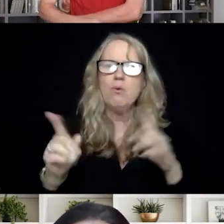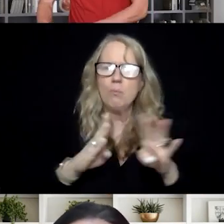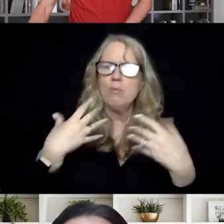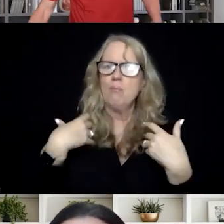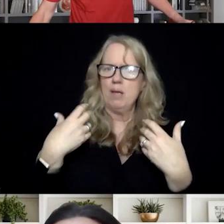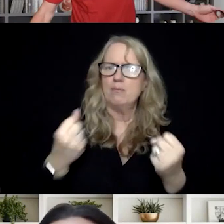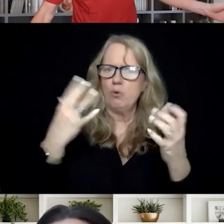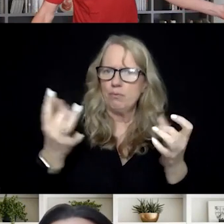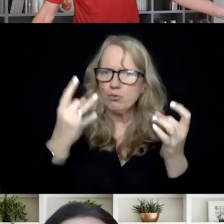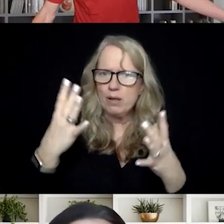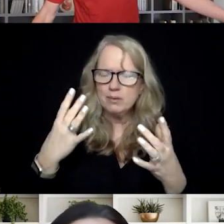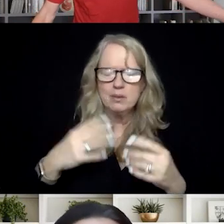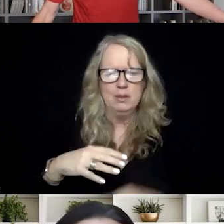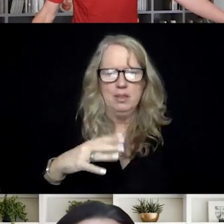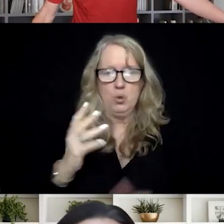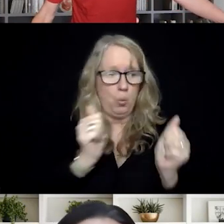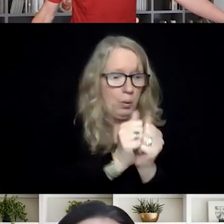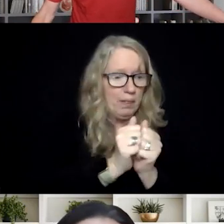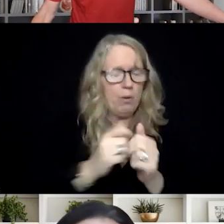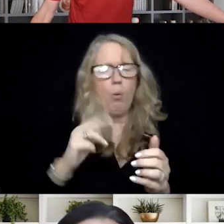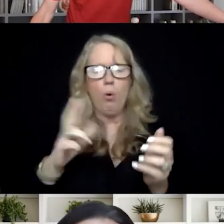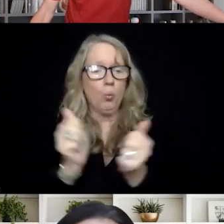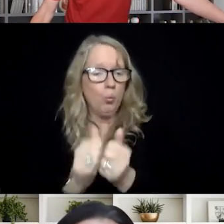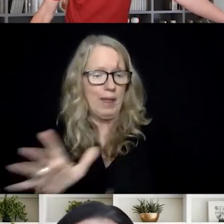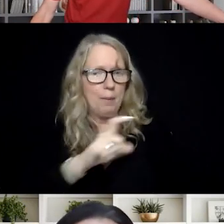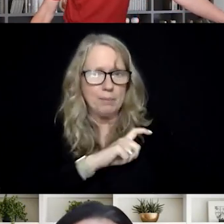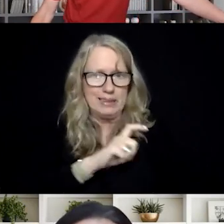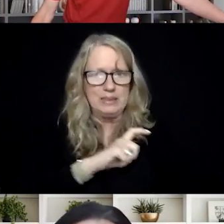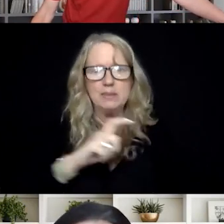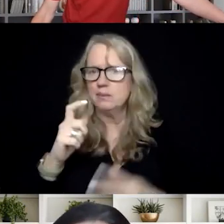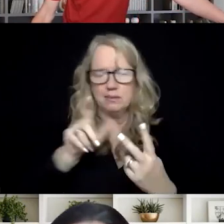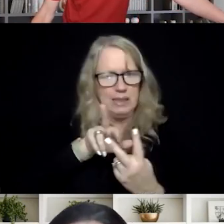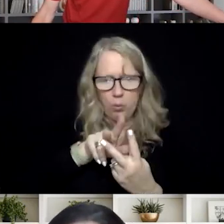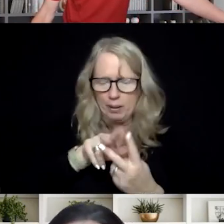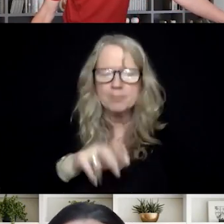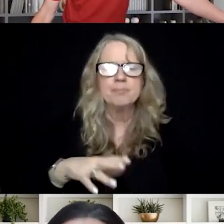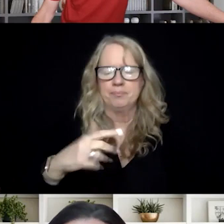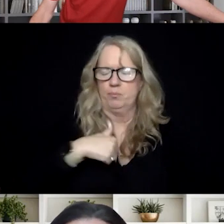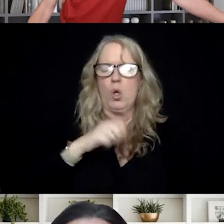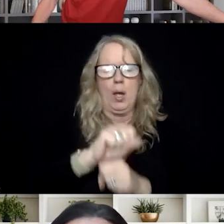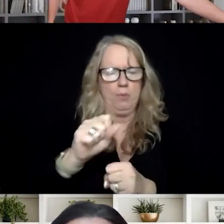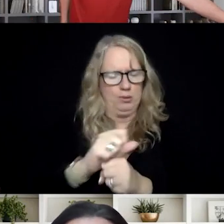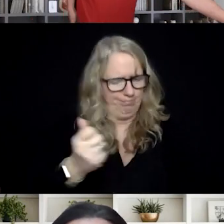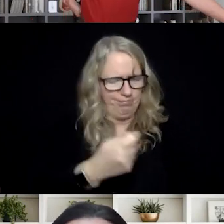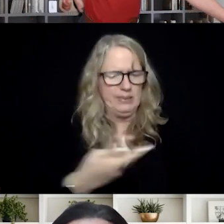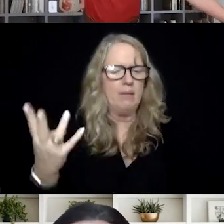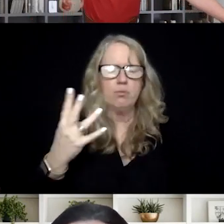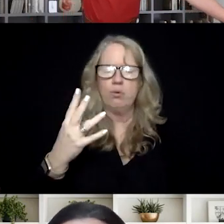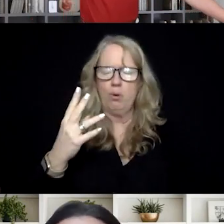crises, whether they go with or without police. I think I'm working with several colleagues to